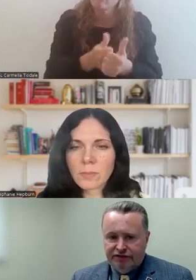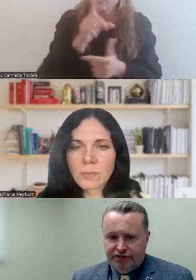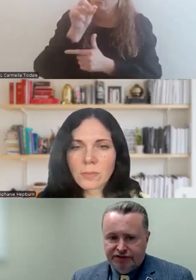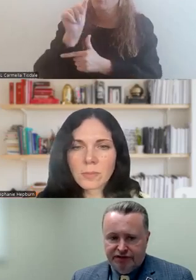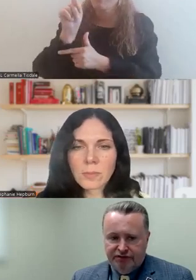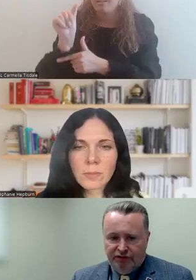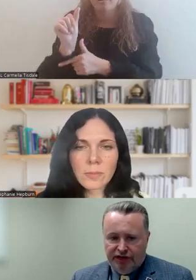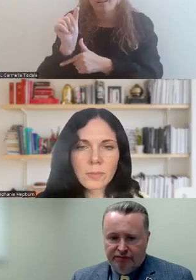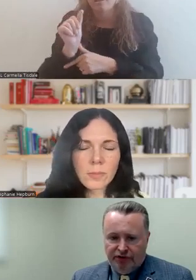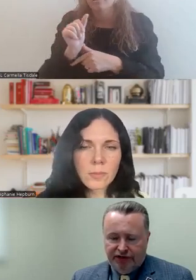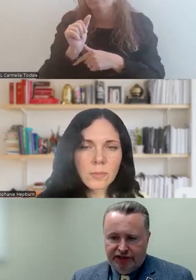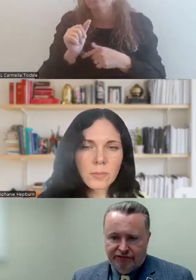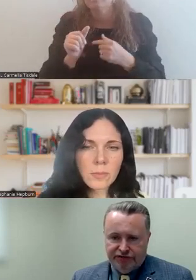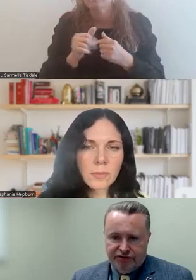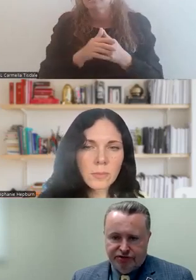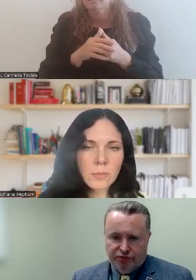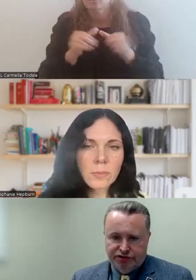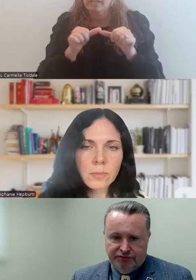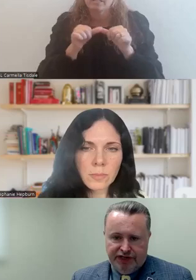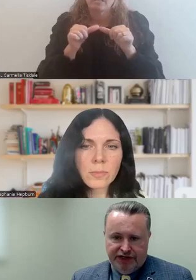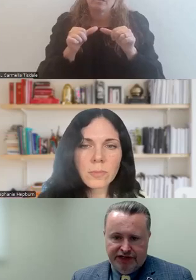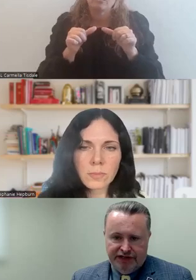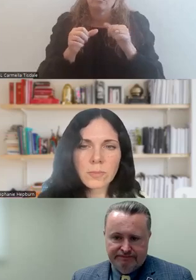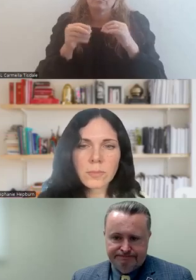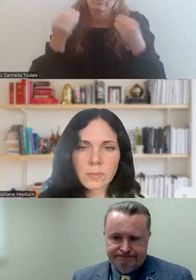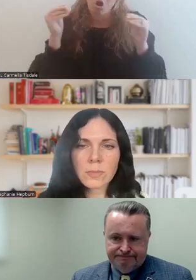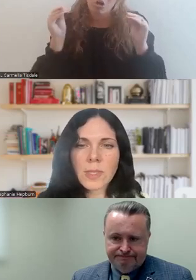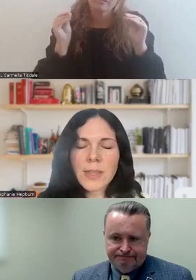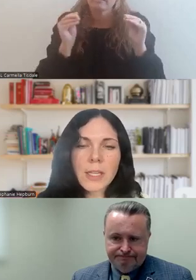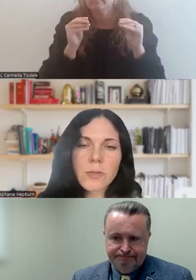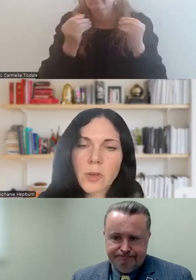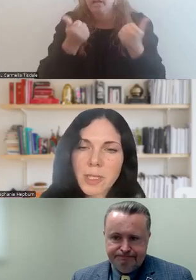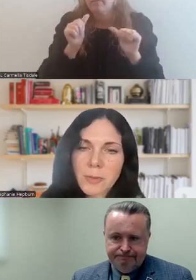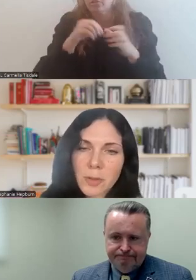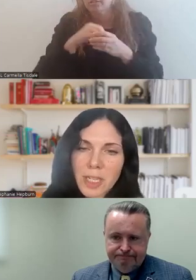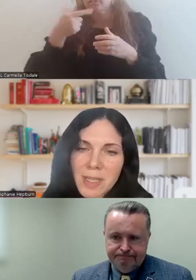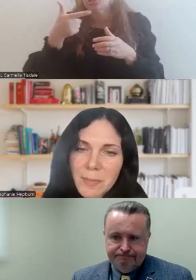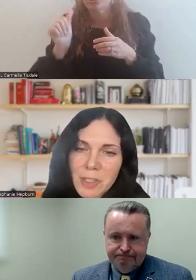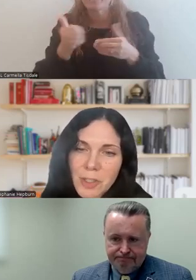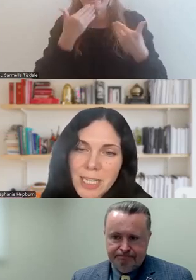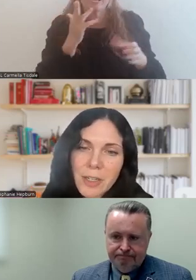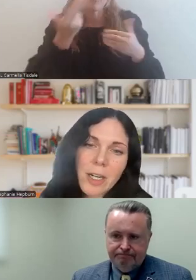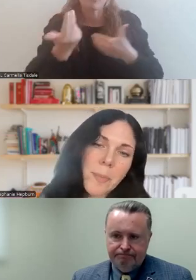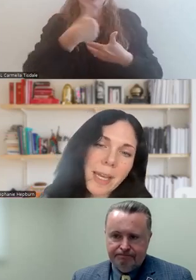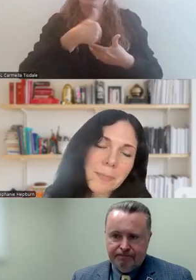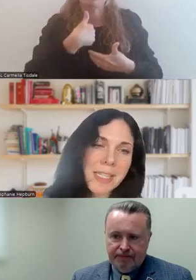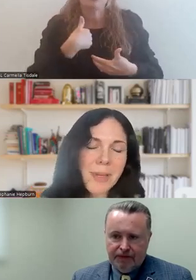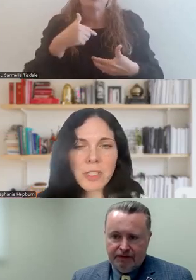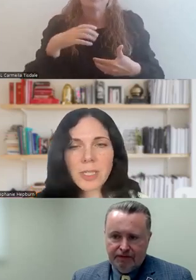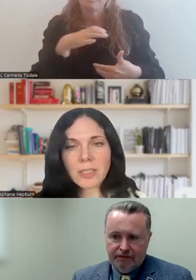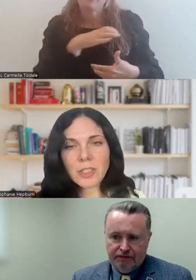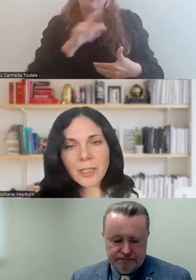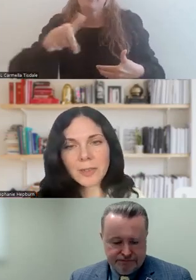as we continue to roll out our marketing efforts here in Georgia on 988. Thank you so so for joining me, Commissioner Tanner, and I'll